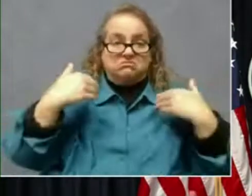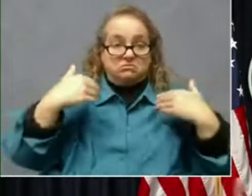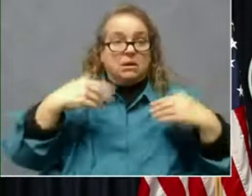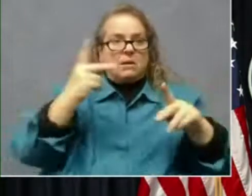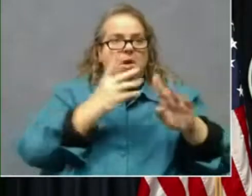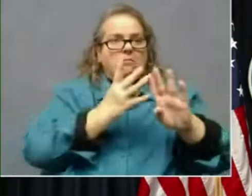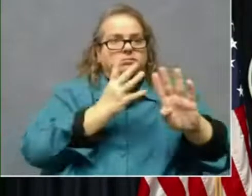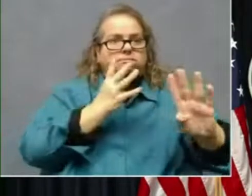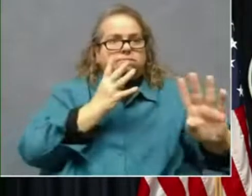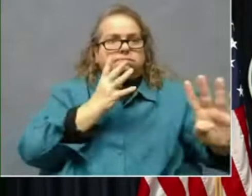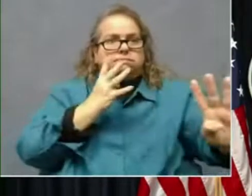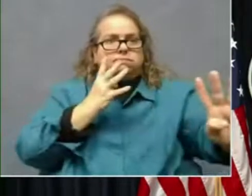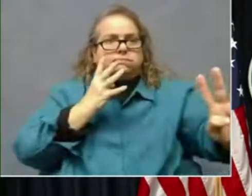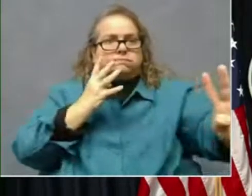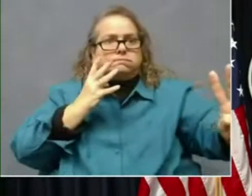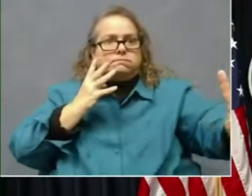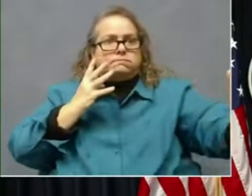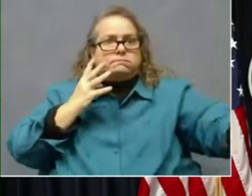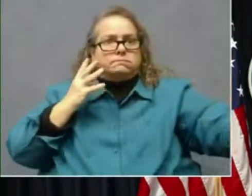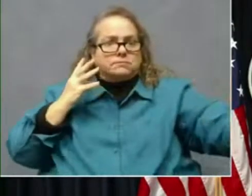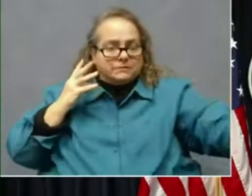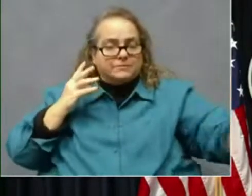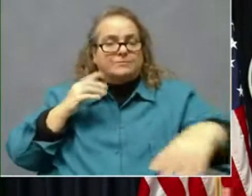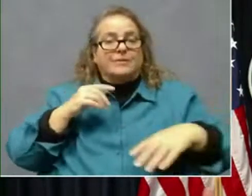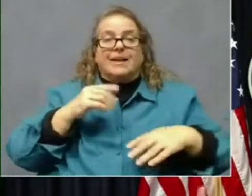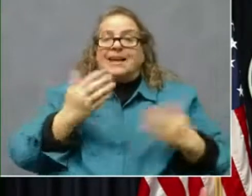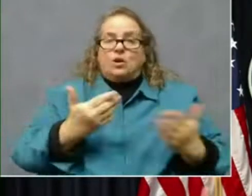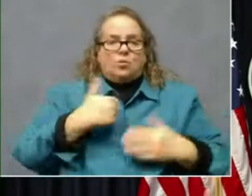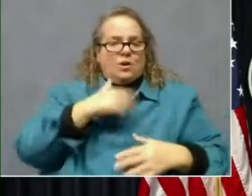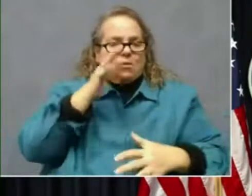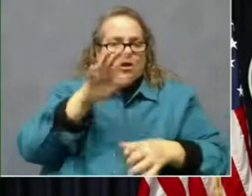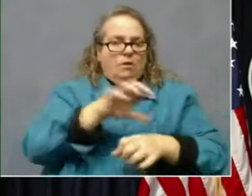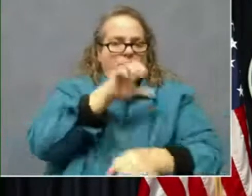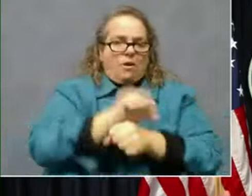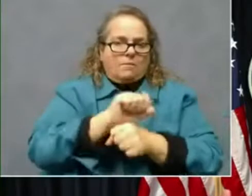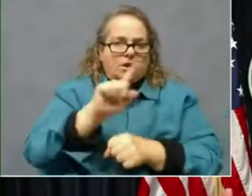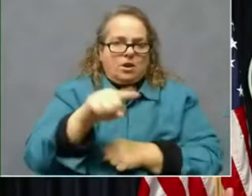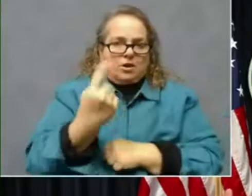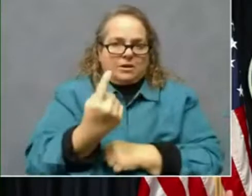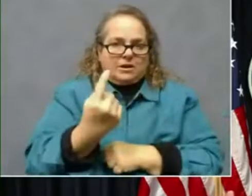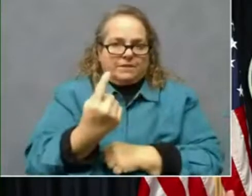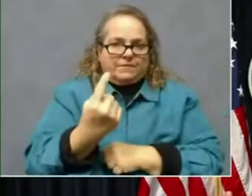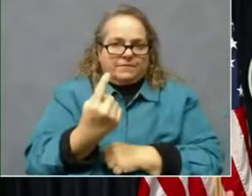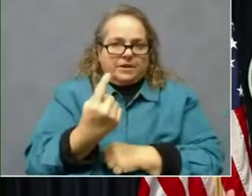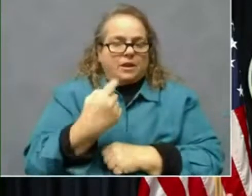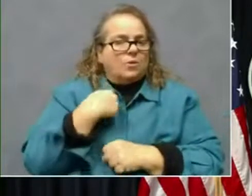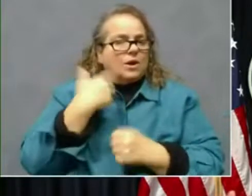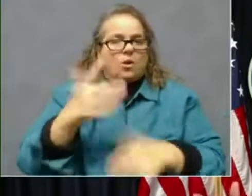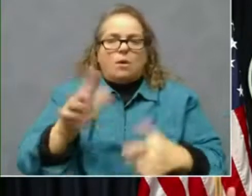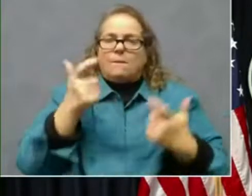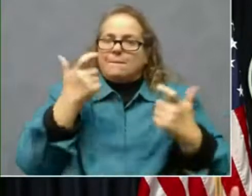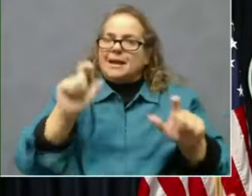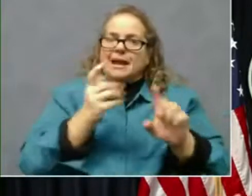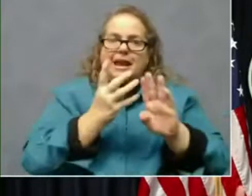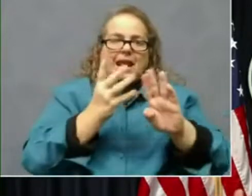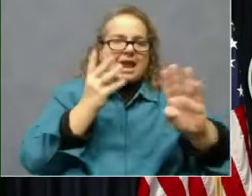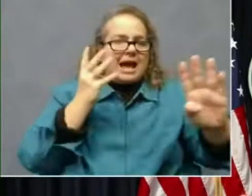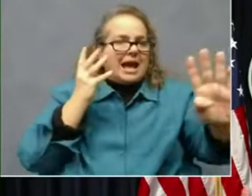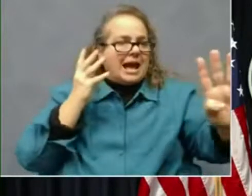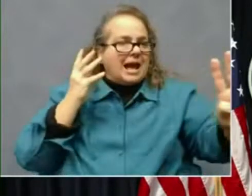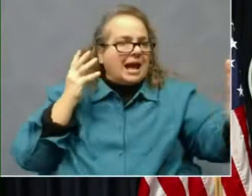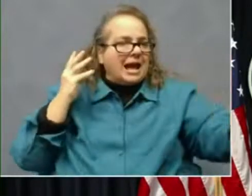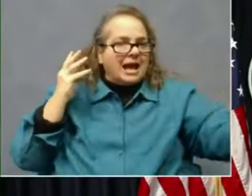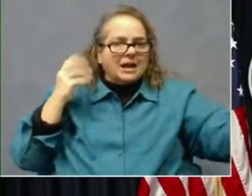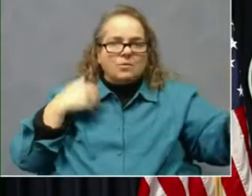uh, in this place, first come first serve, which created those huge lines. Now we're only going to do this by very